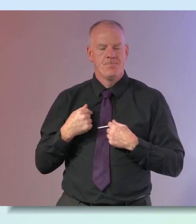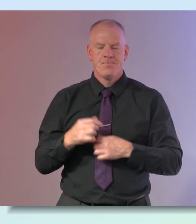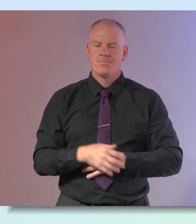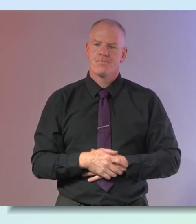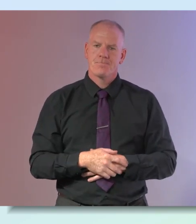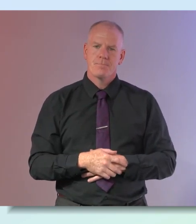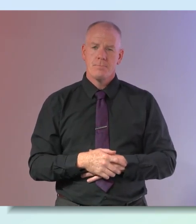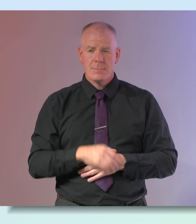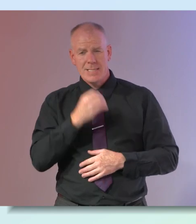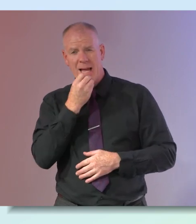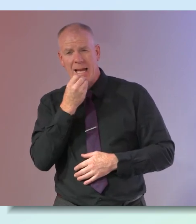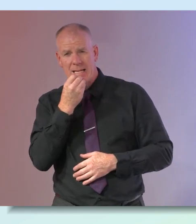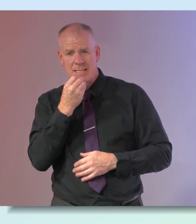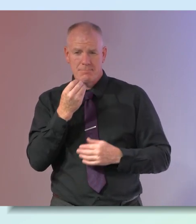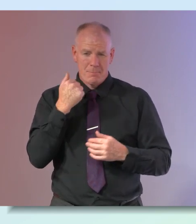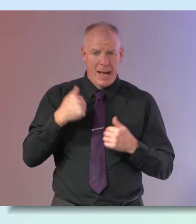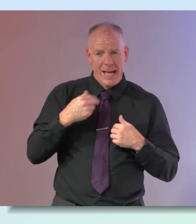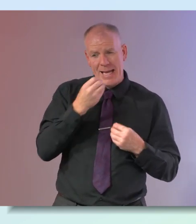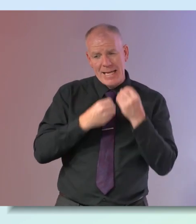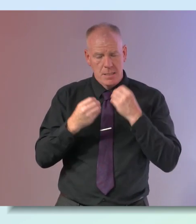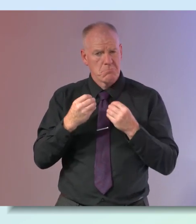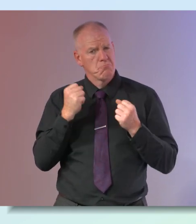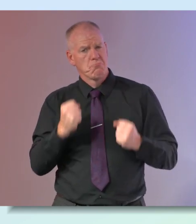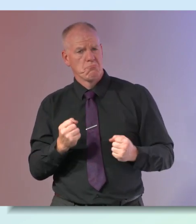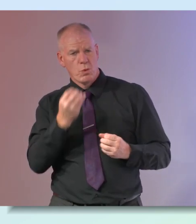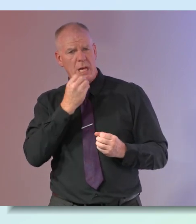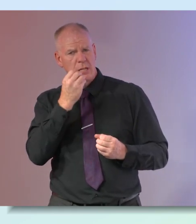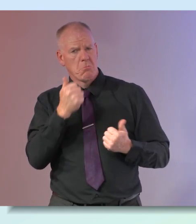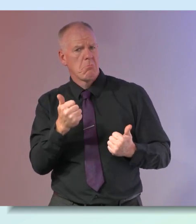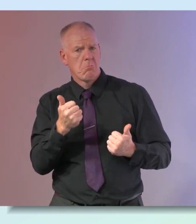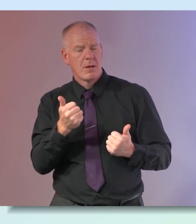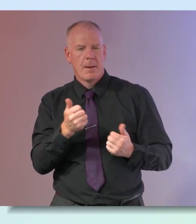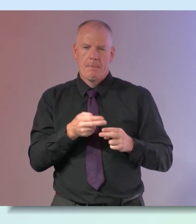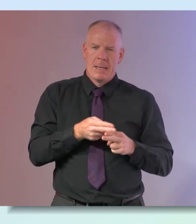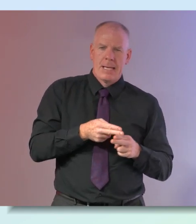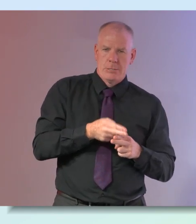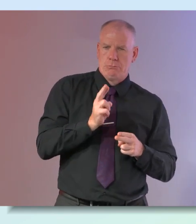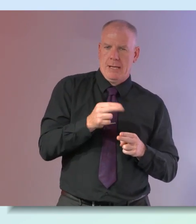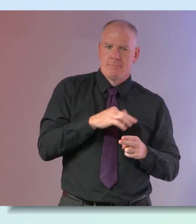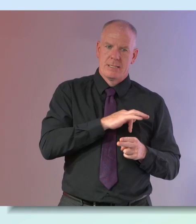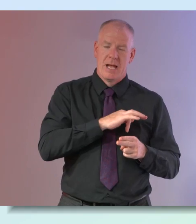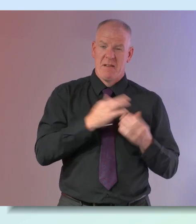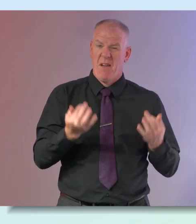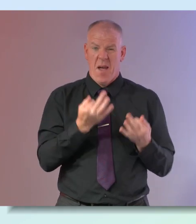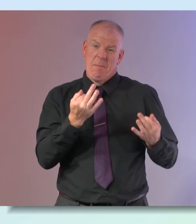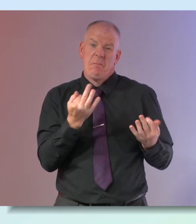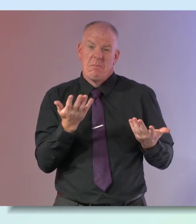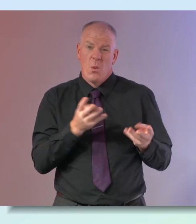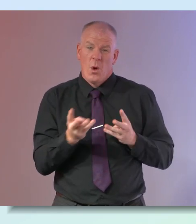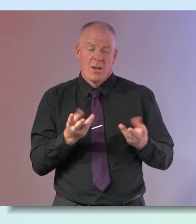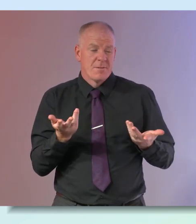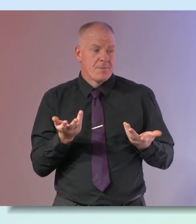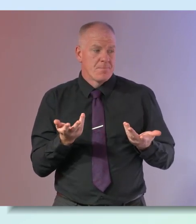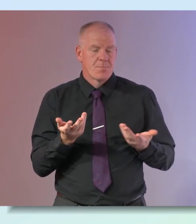diet wise i would always have been a good eater and i suppose a meat eater because of being on a farm of course and maybe